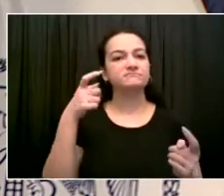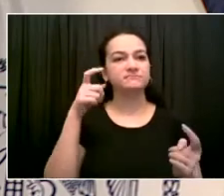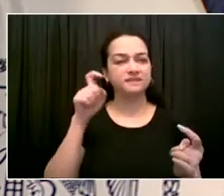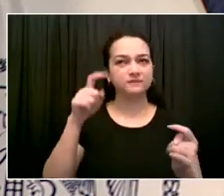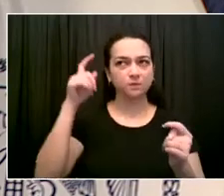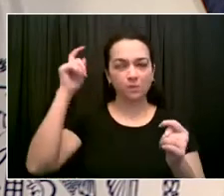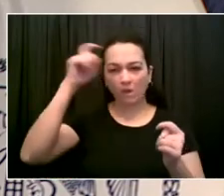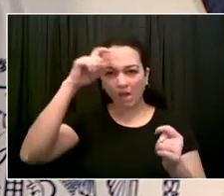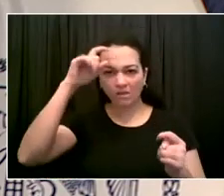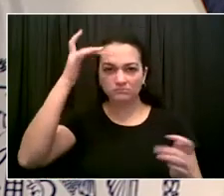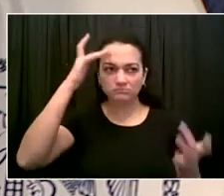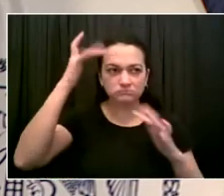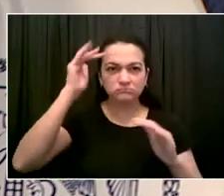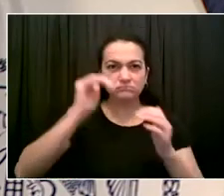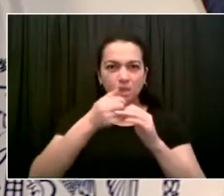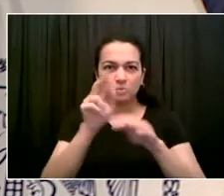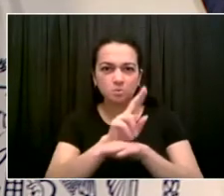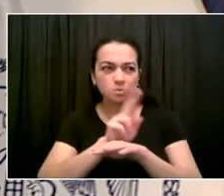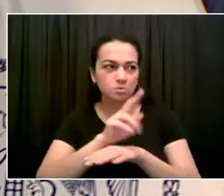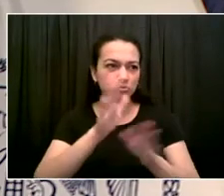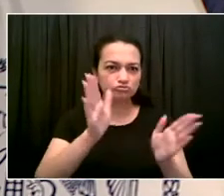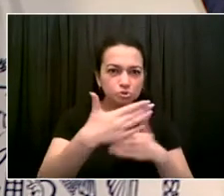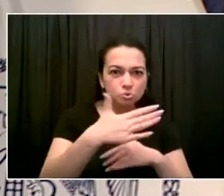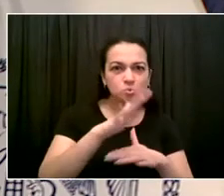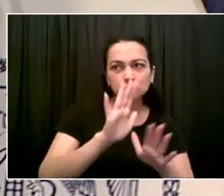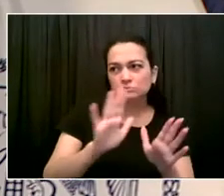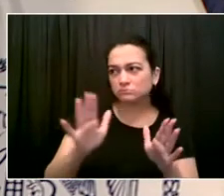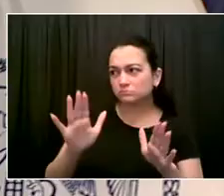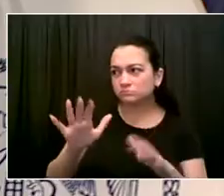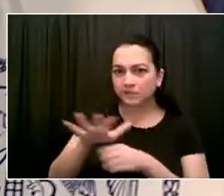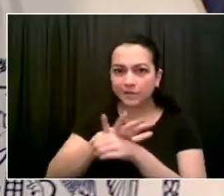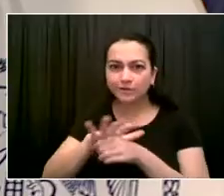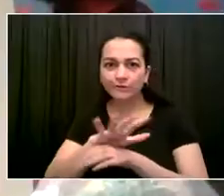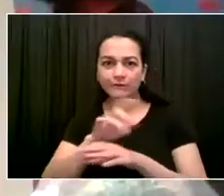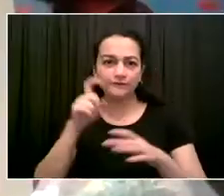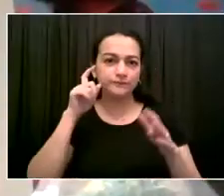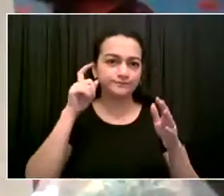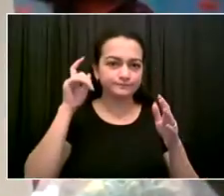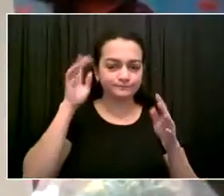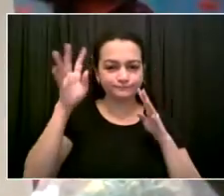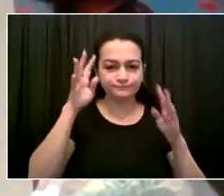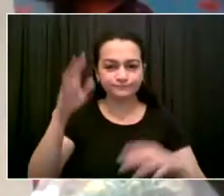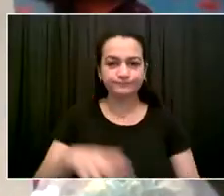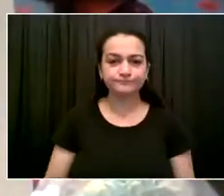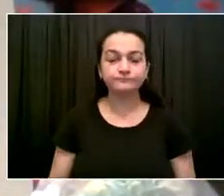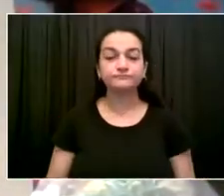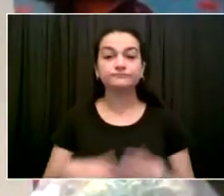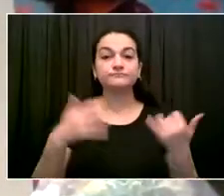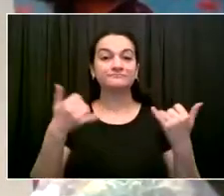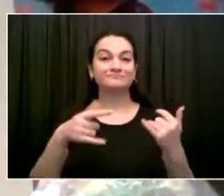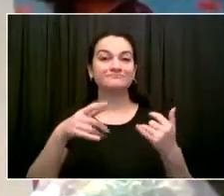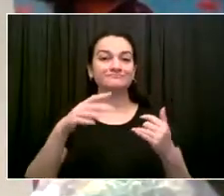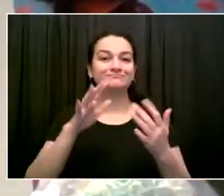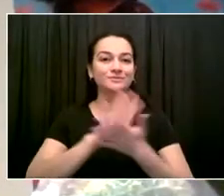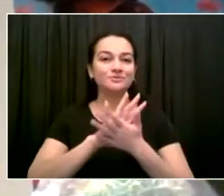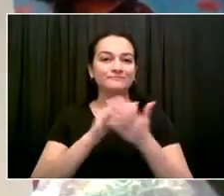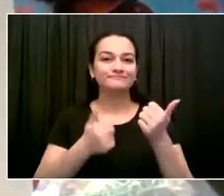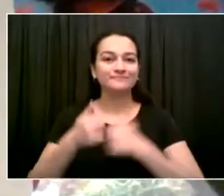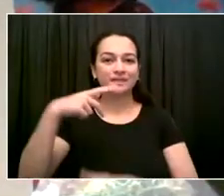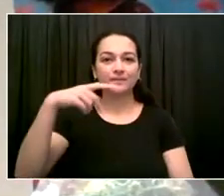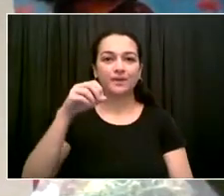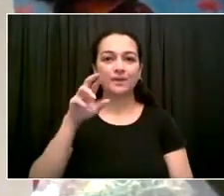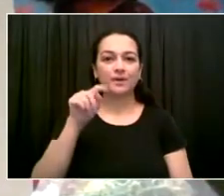Chancellor there. I'm here. There you go. Chancellor here. So first of all, we are continuing